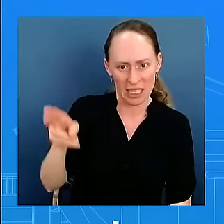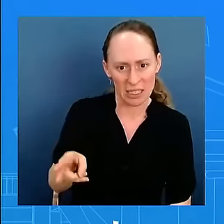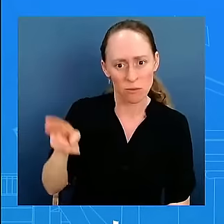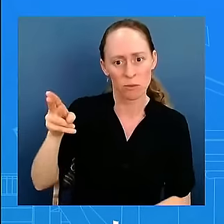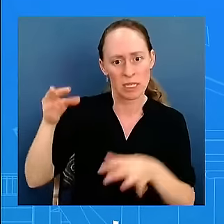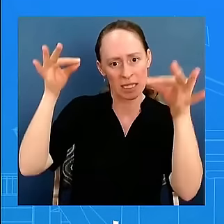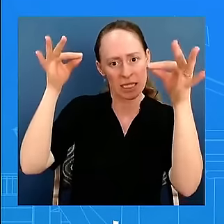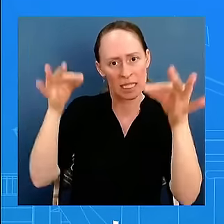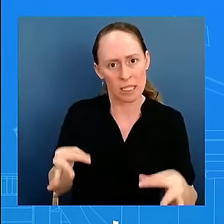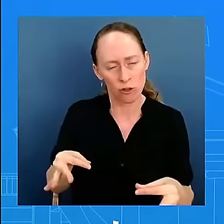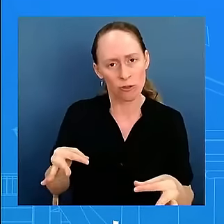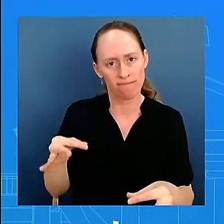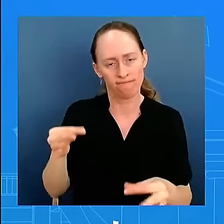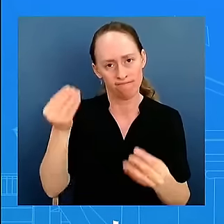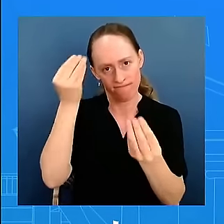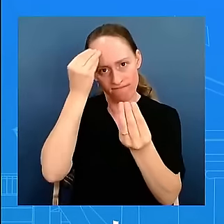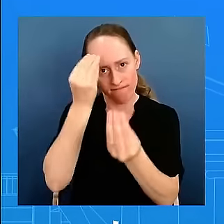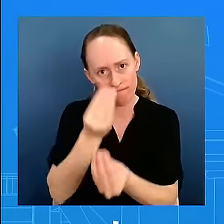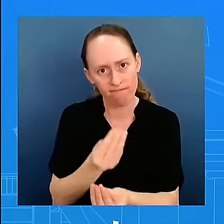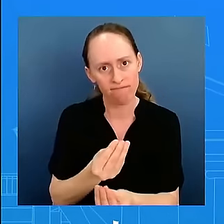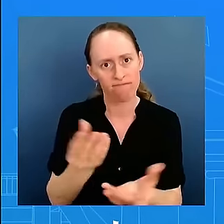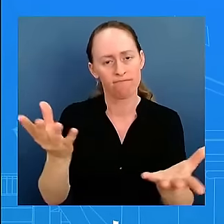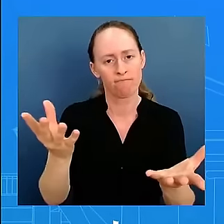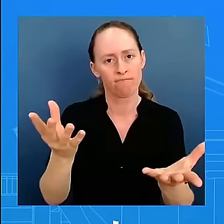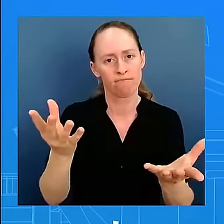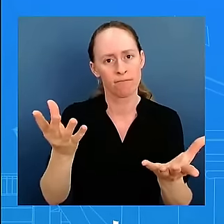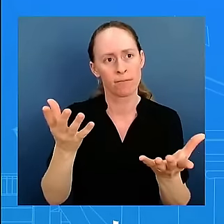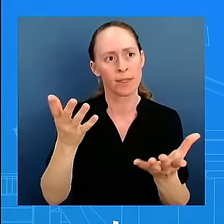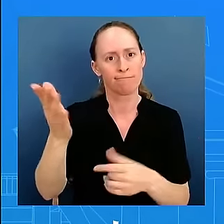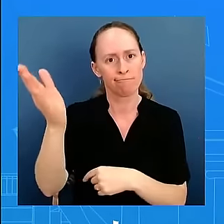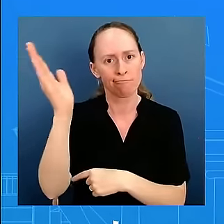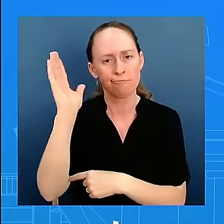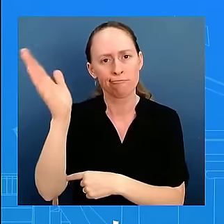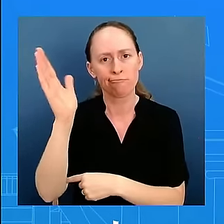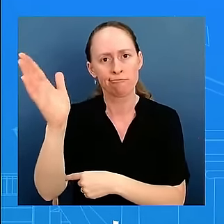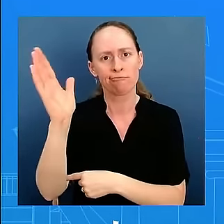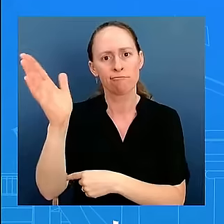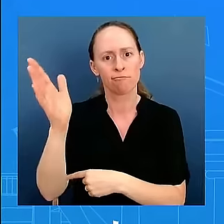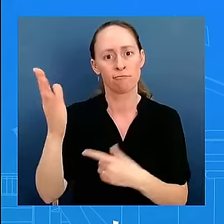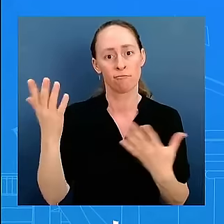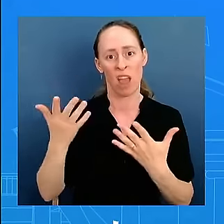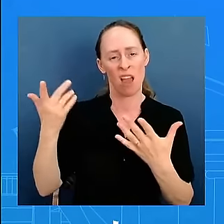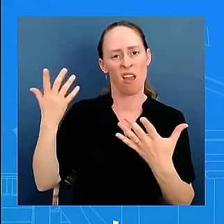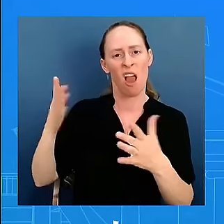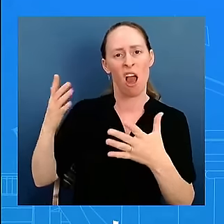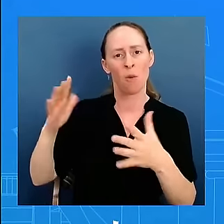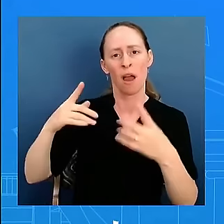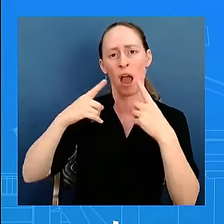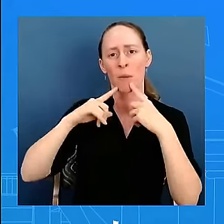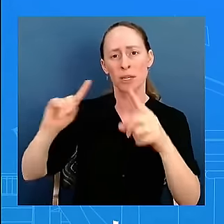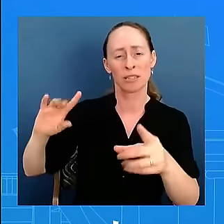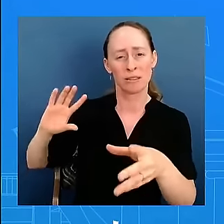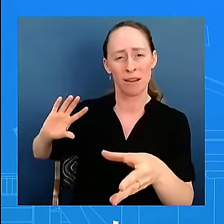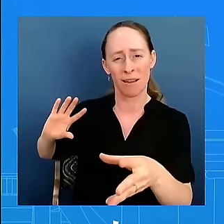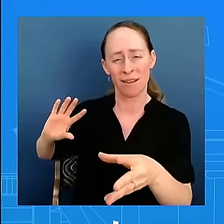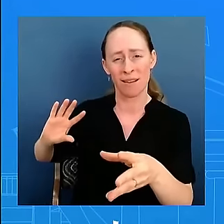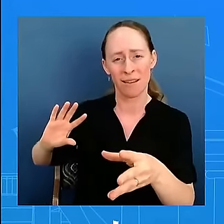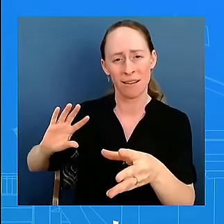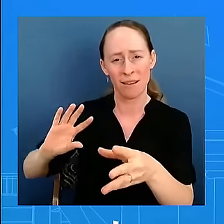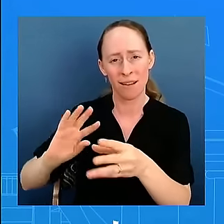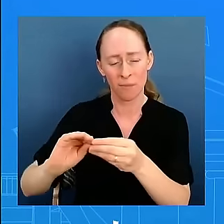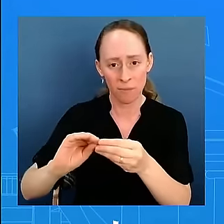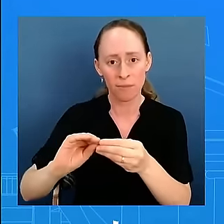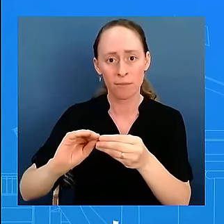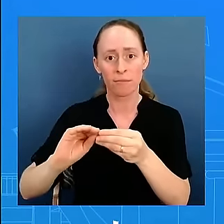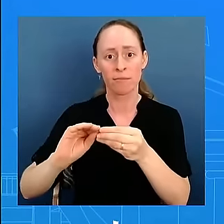that opportunity to talk through what he's been able to deliver to talk about what it meant for him to be president in honor of a